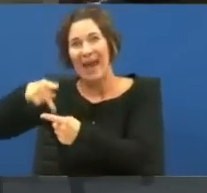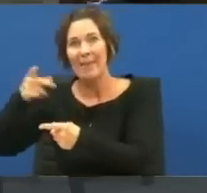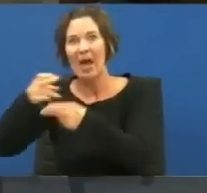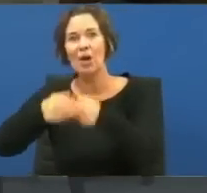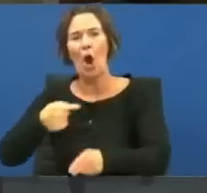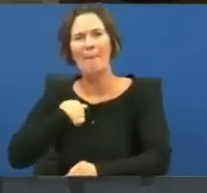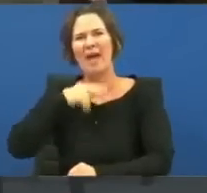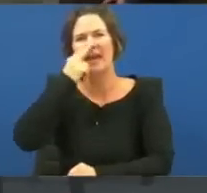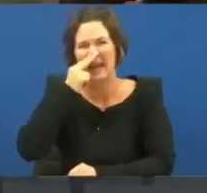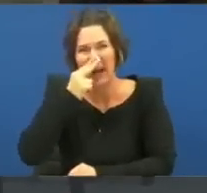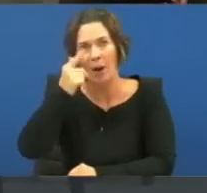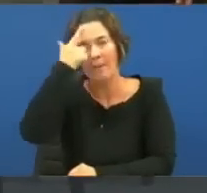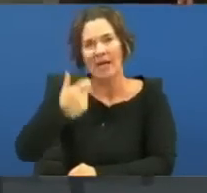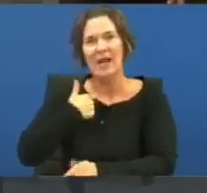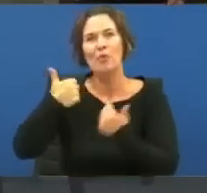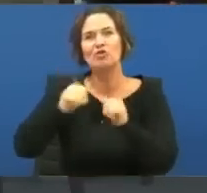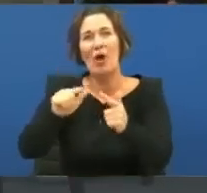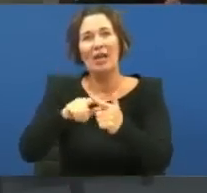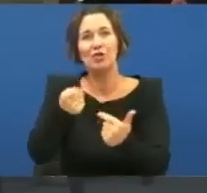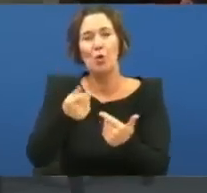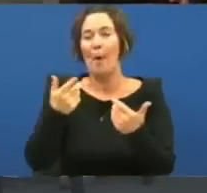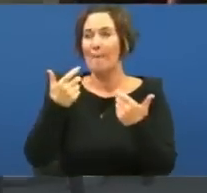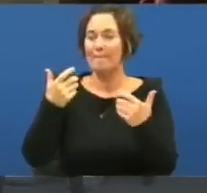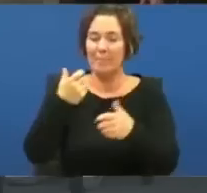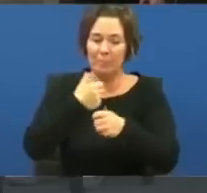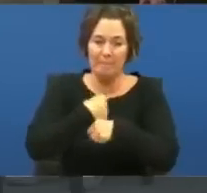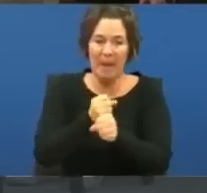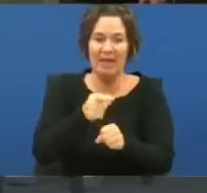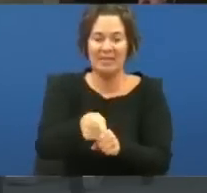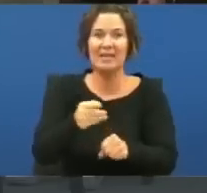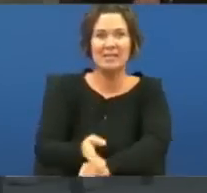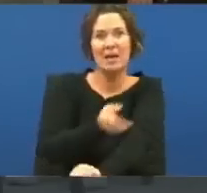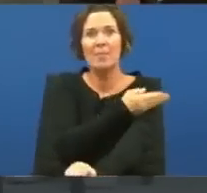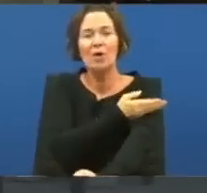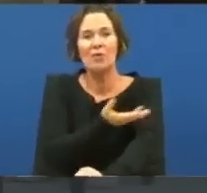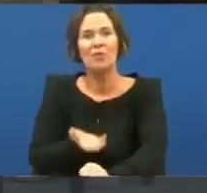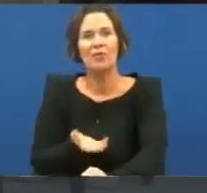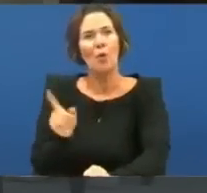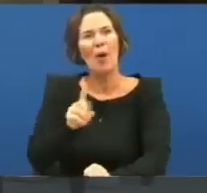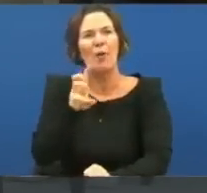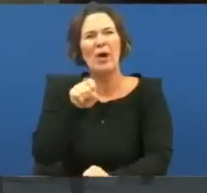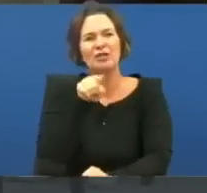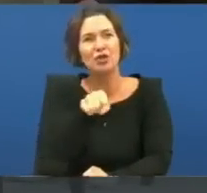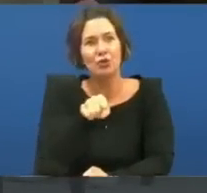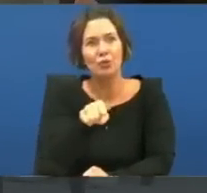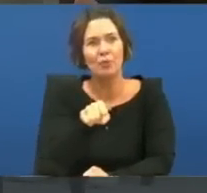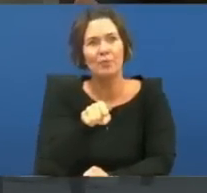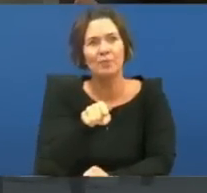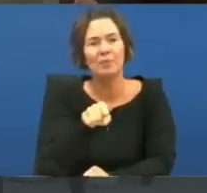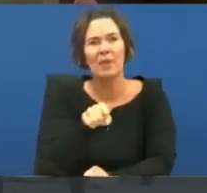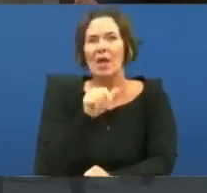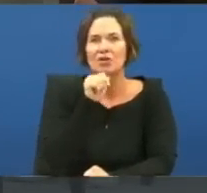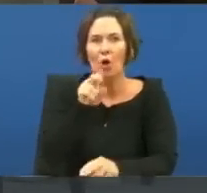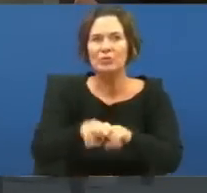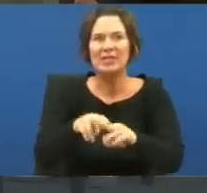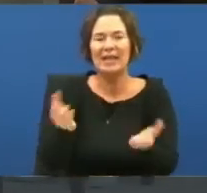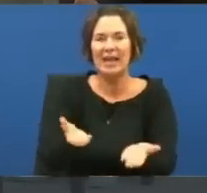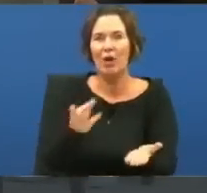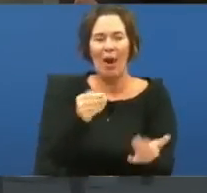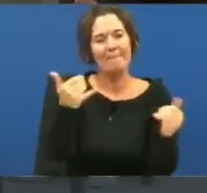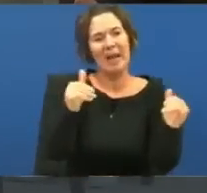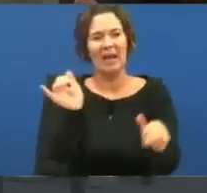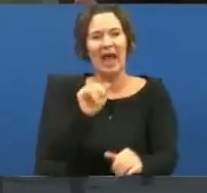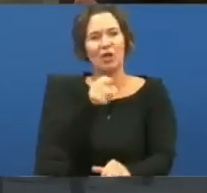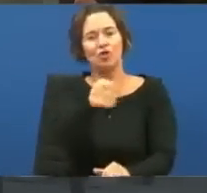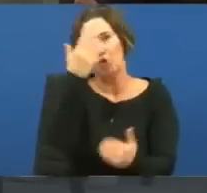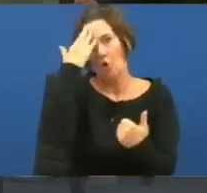me a nigger because I was trying to bring reform in this police department. Where were you then speaking up for them? Don't sit here and play like